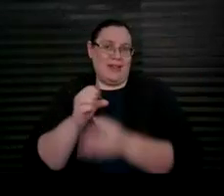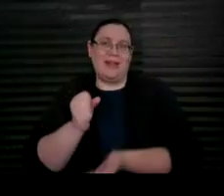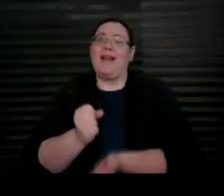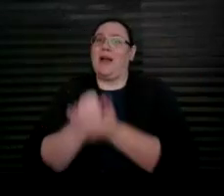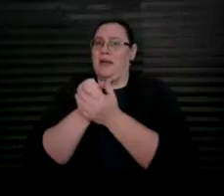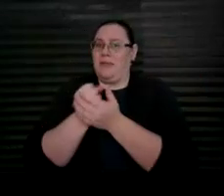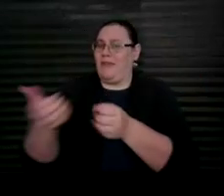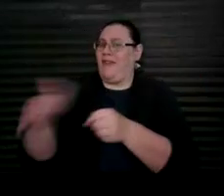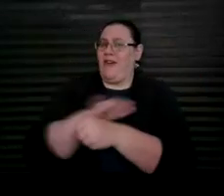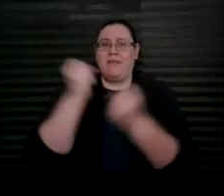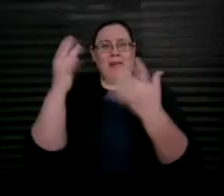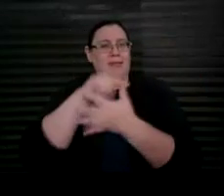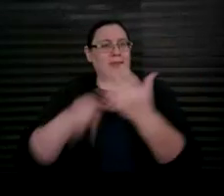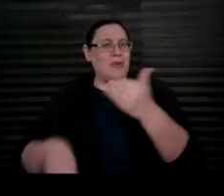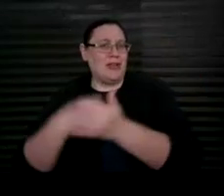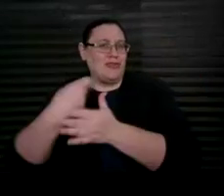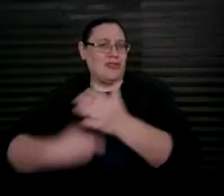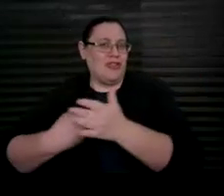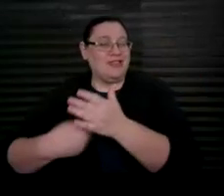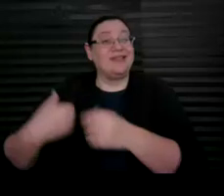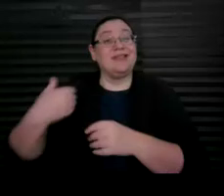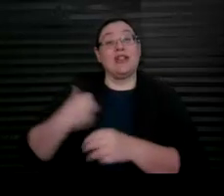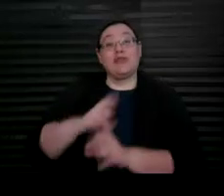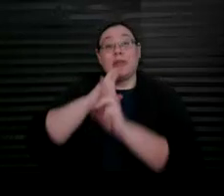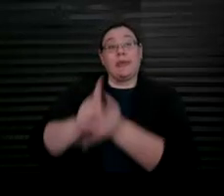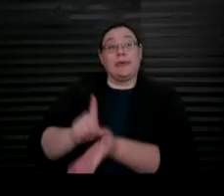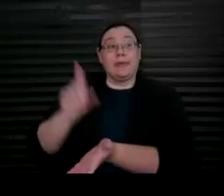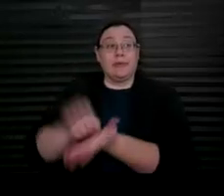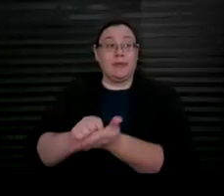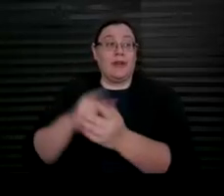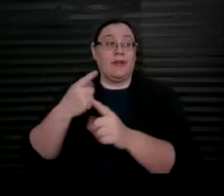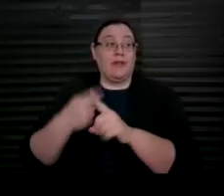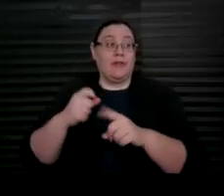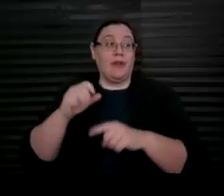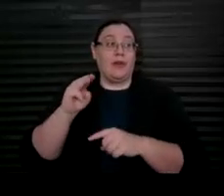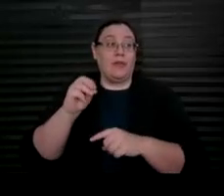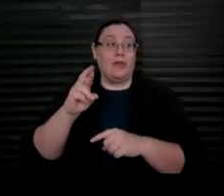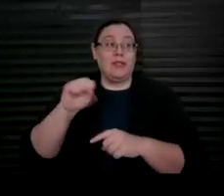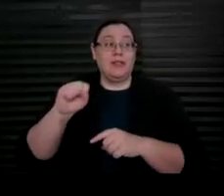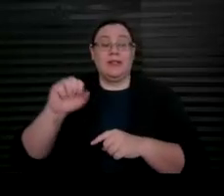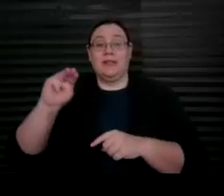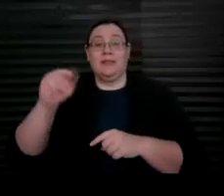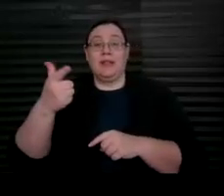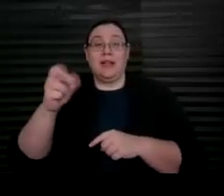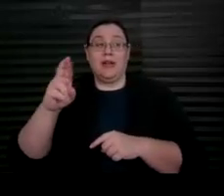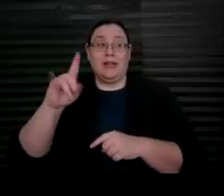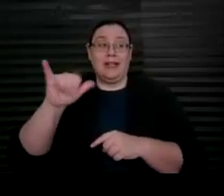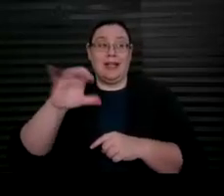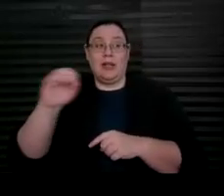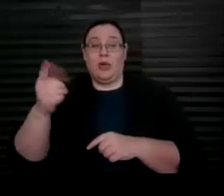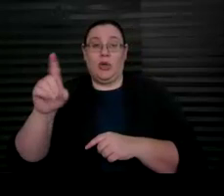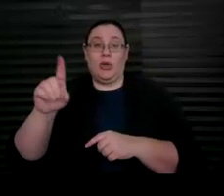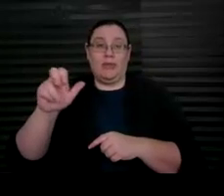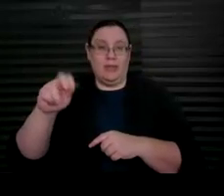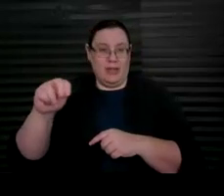and there was a report published by Morris, McGarrity, and Goodman covering the extra